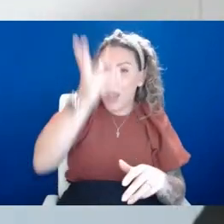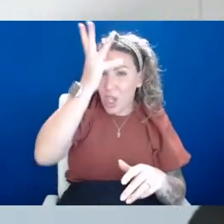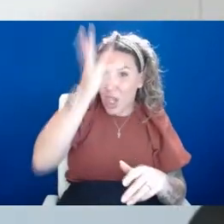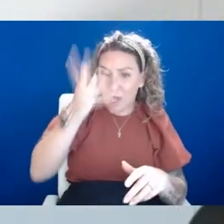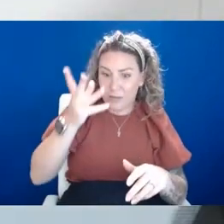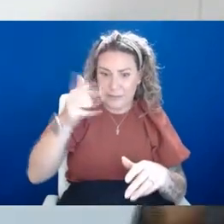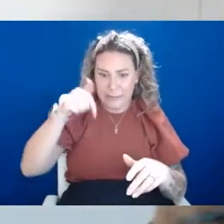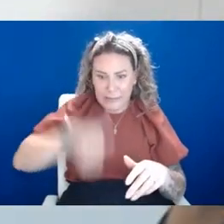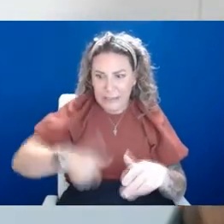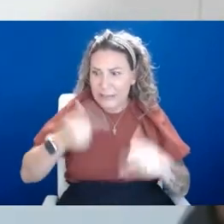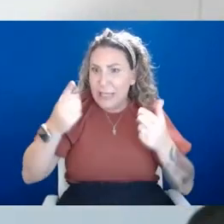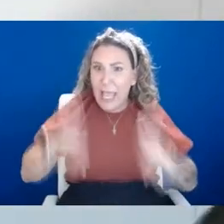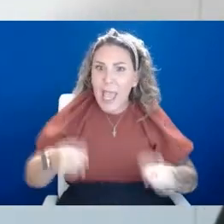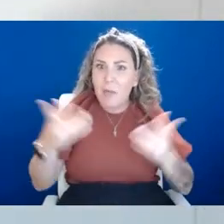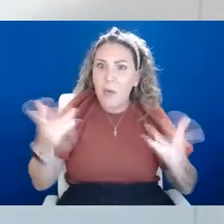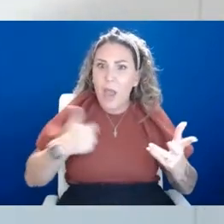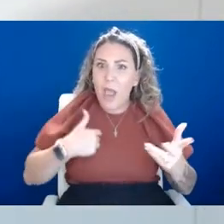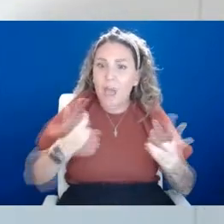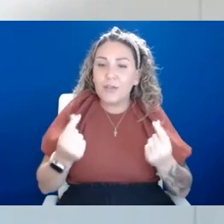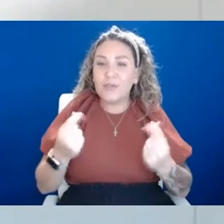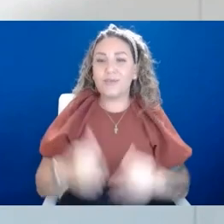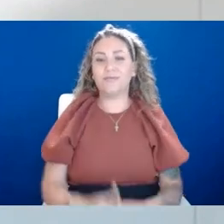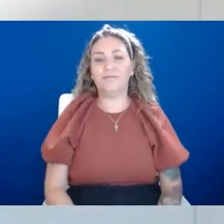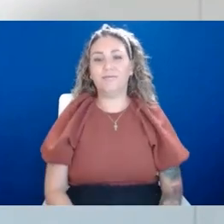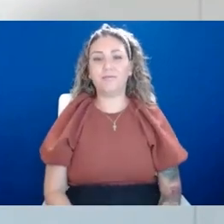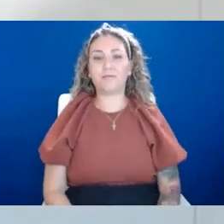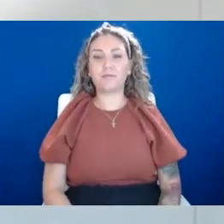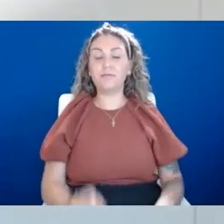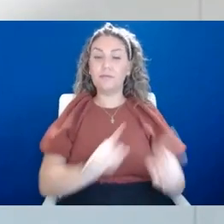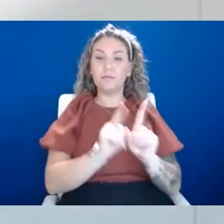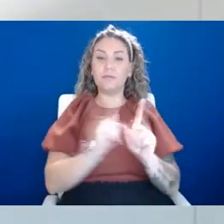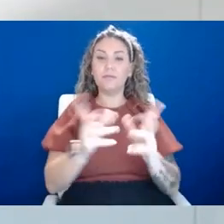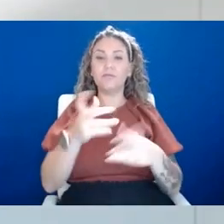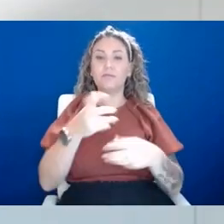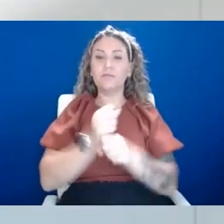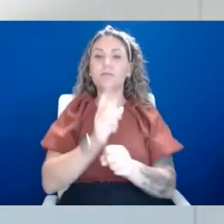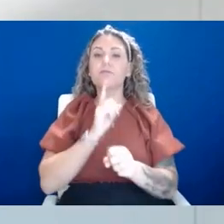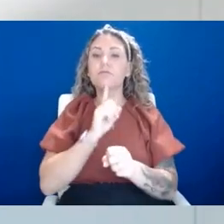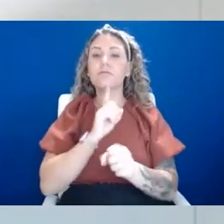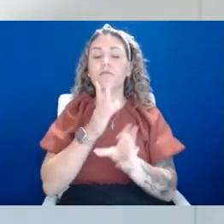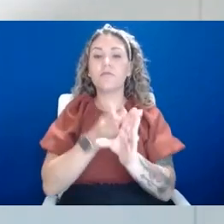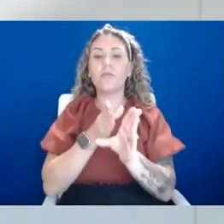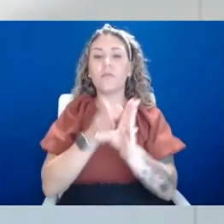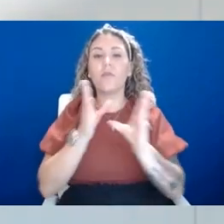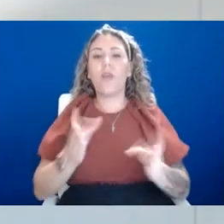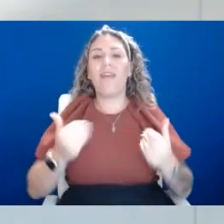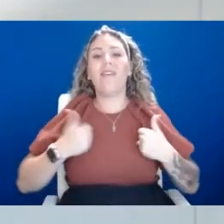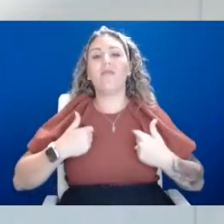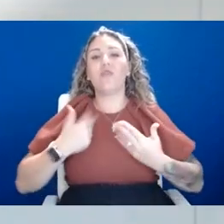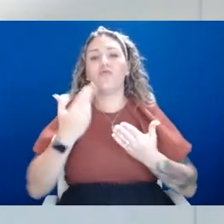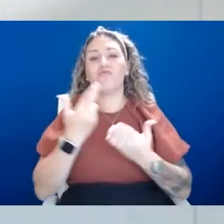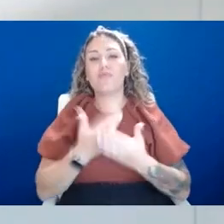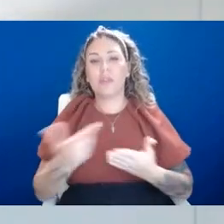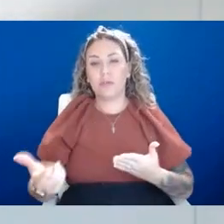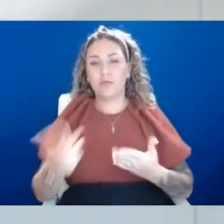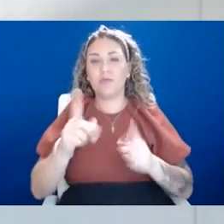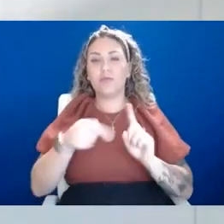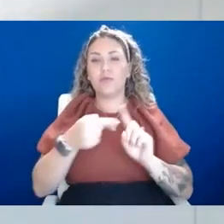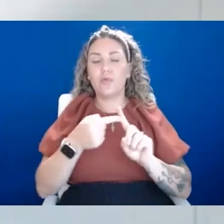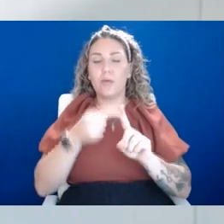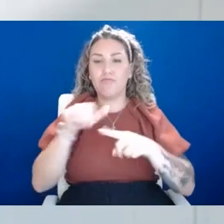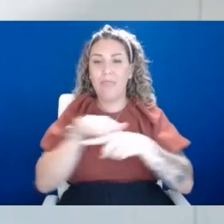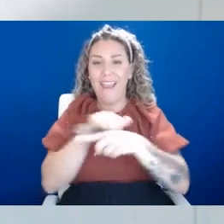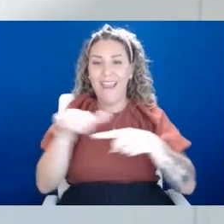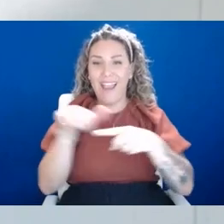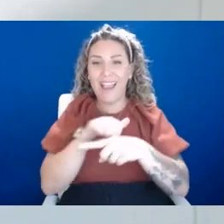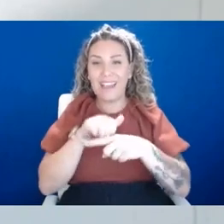going on. What can I do? And, and I also want to make sure that, you know, psychologists also have resources when it comes to them practicing, because